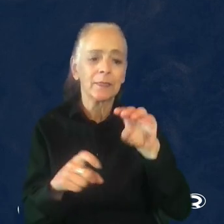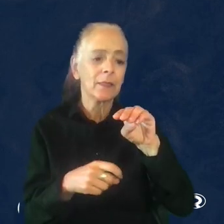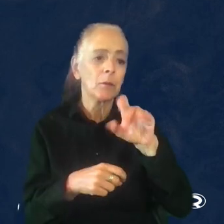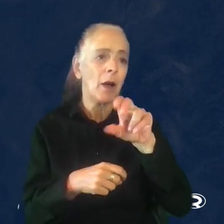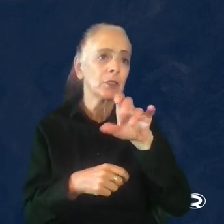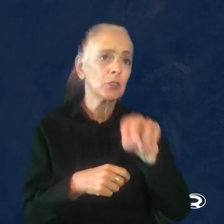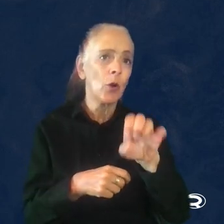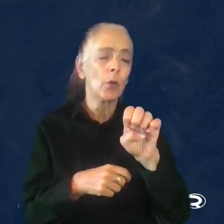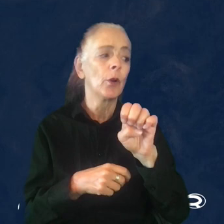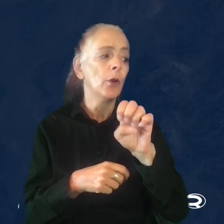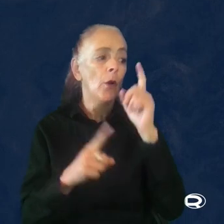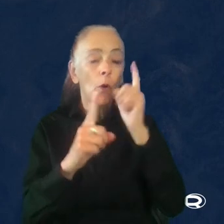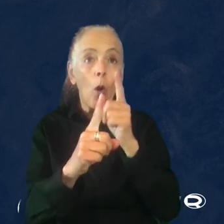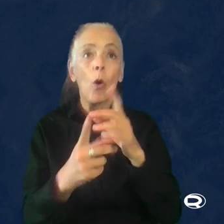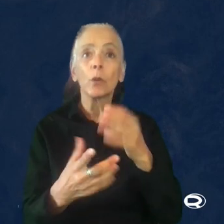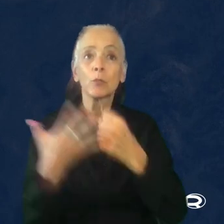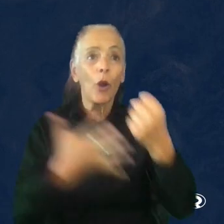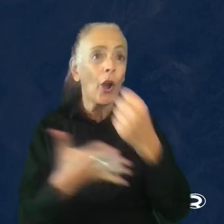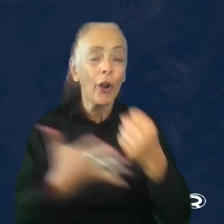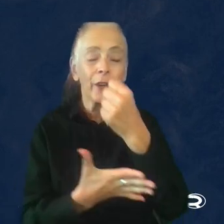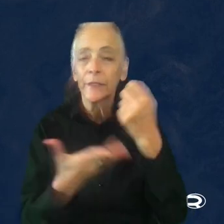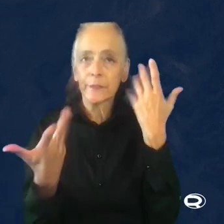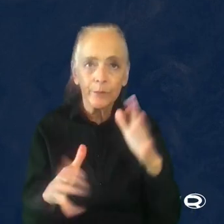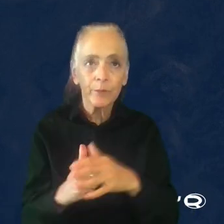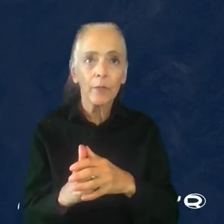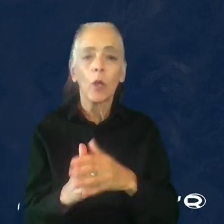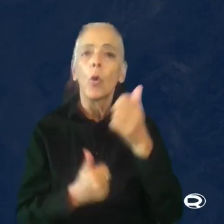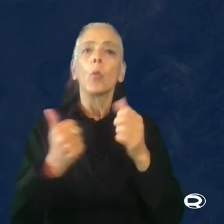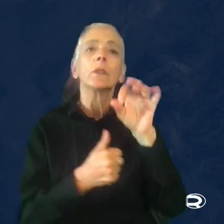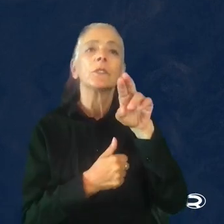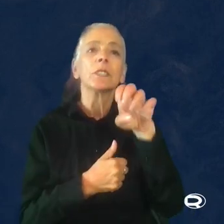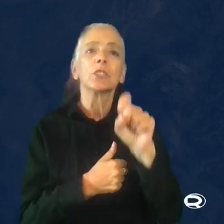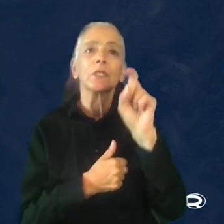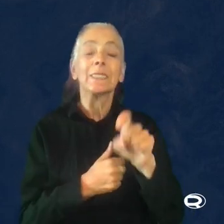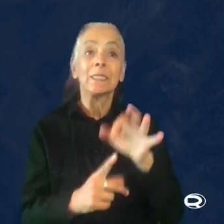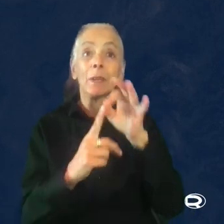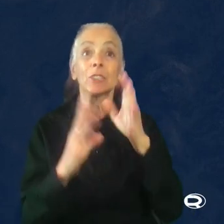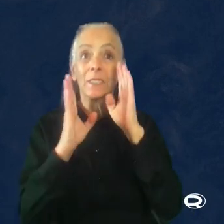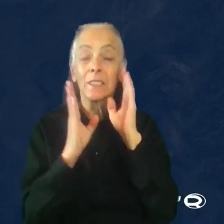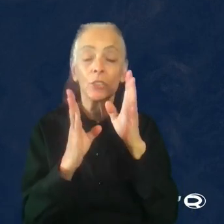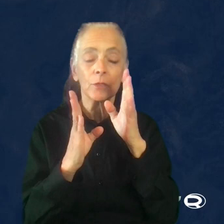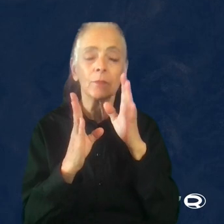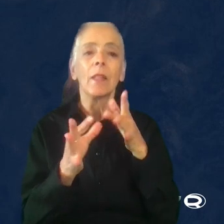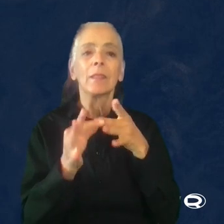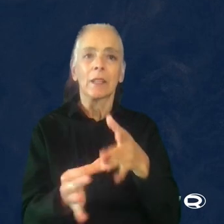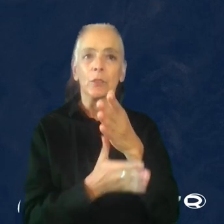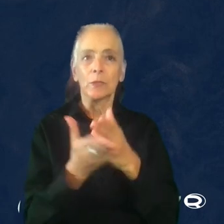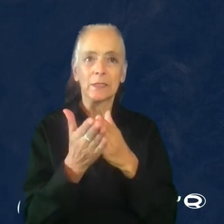priorities that the test could help with? What are the features that need special attention? And this led to some insights